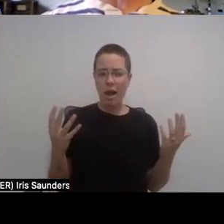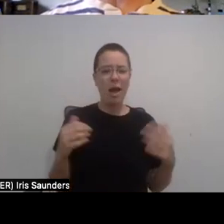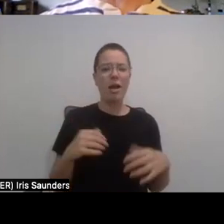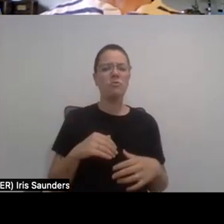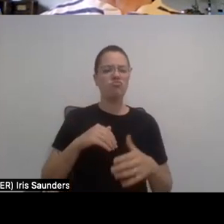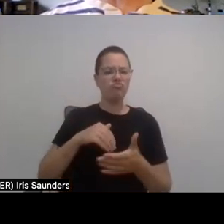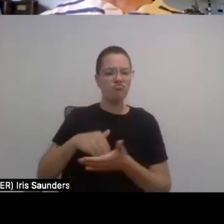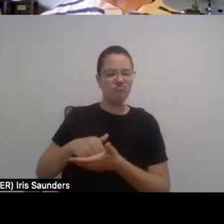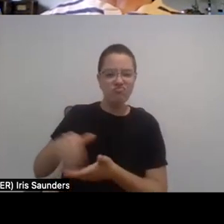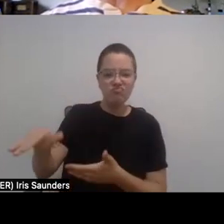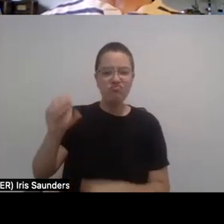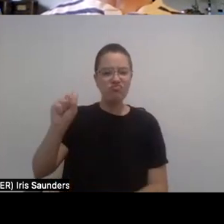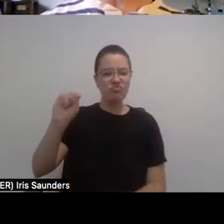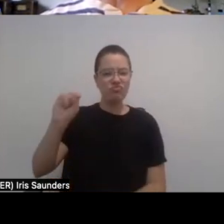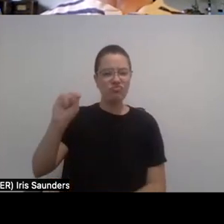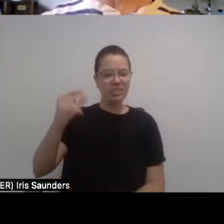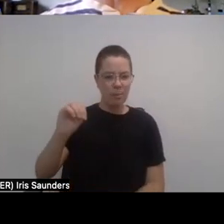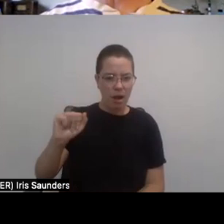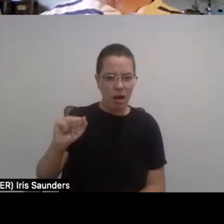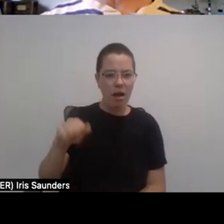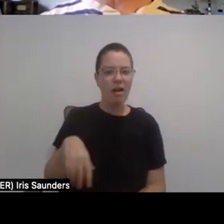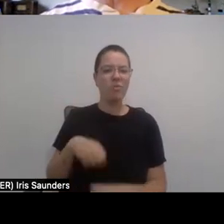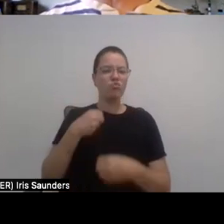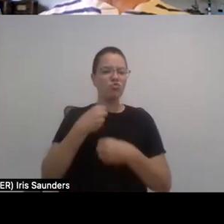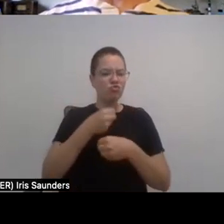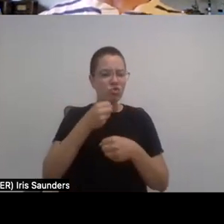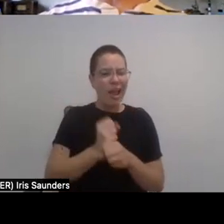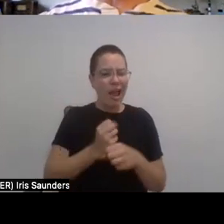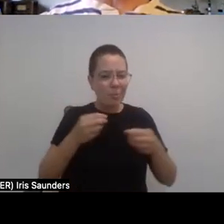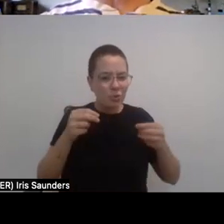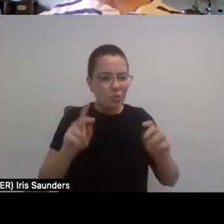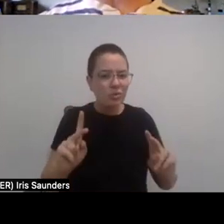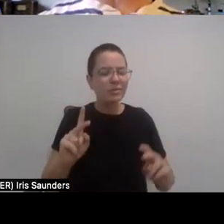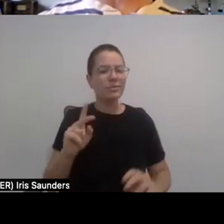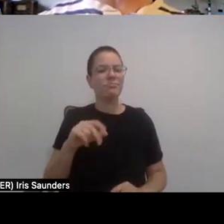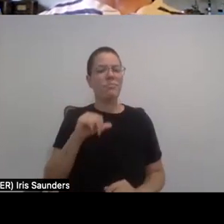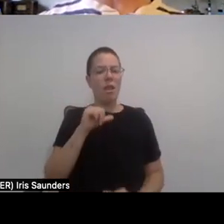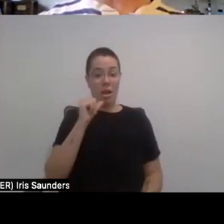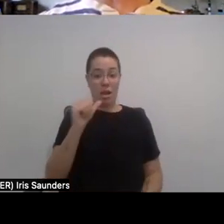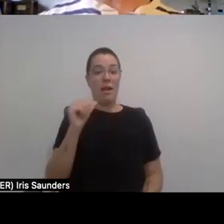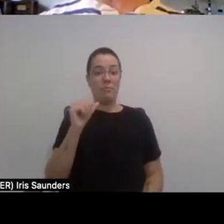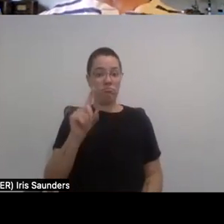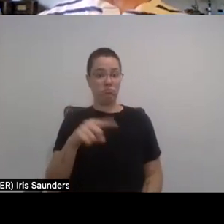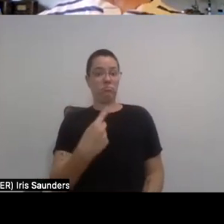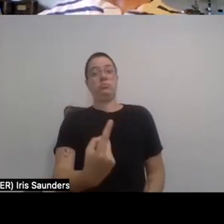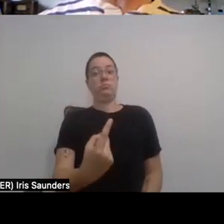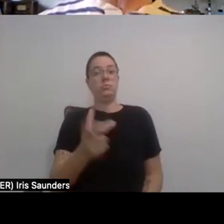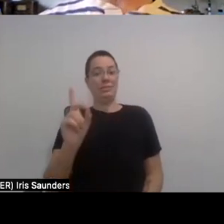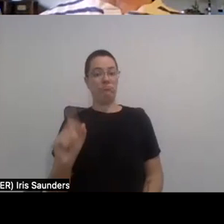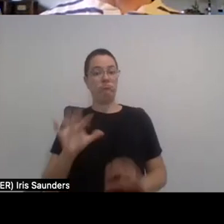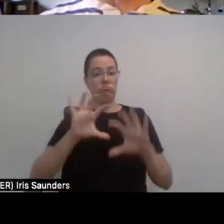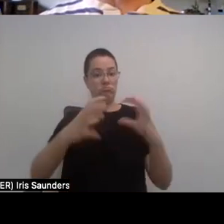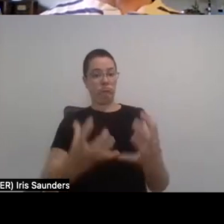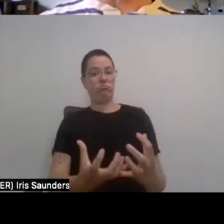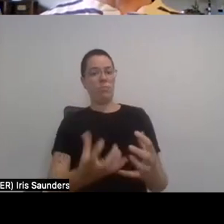stigmatizations, you know, and creating, but it's creating opportunity, not just for people with disabilities, but, you know, for